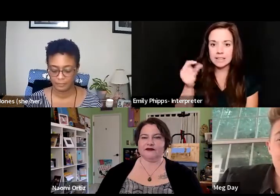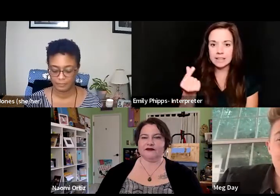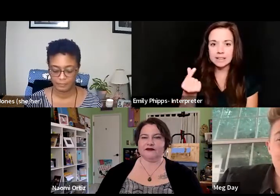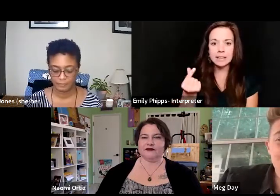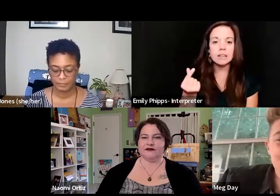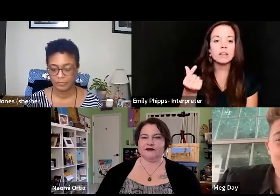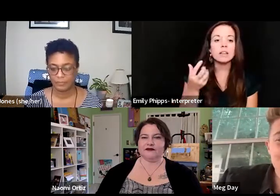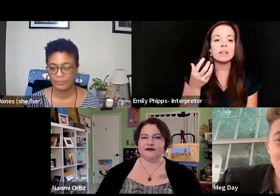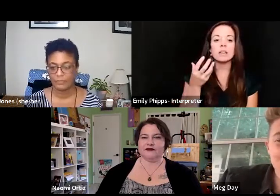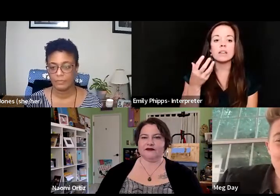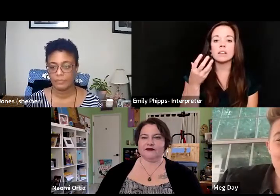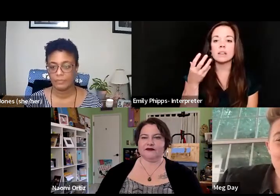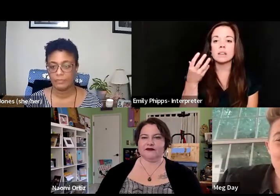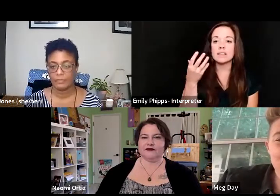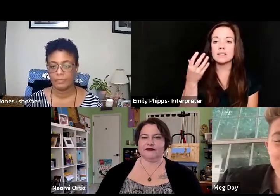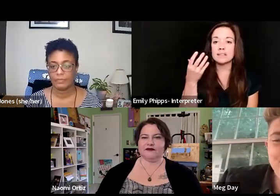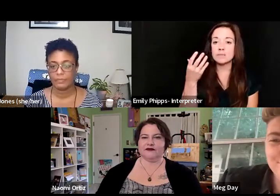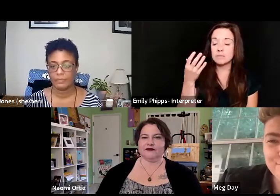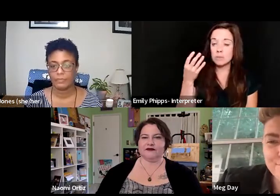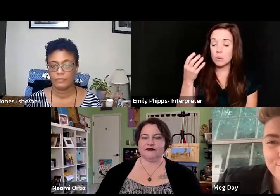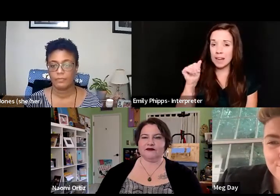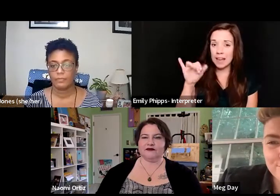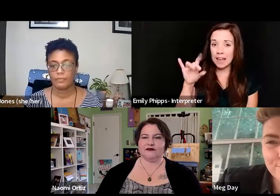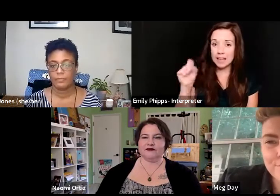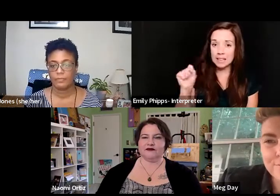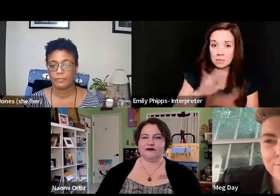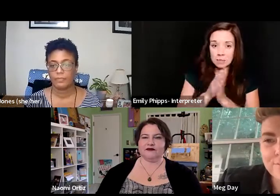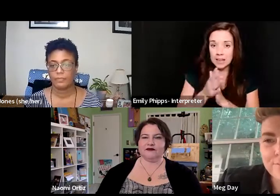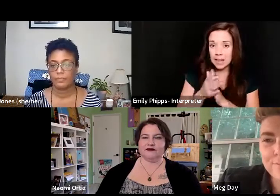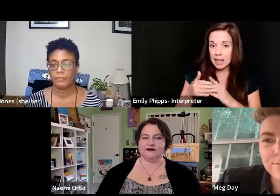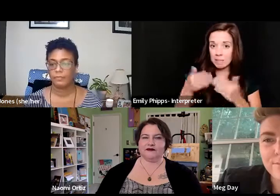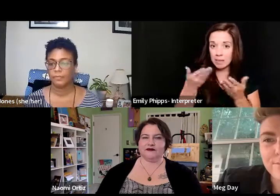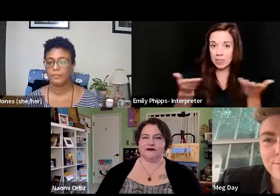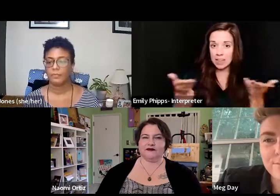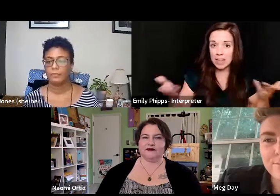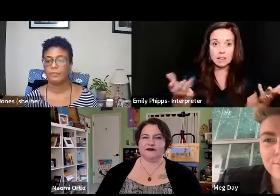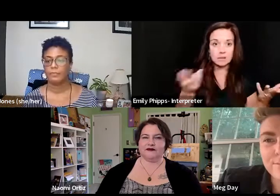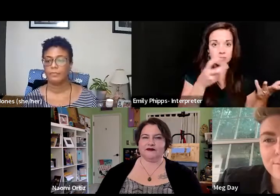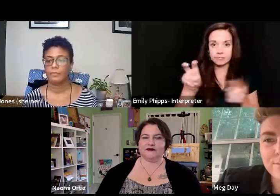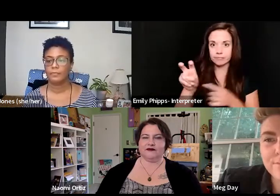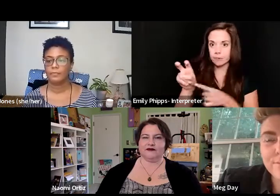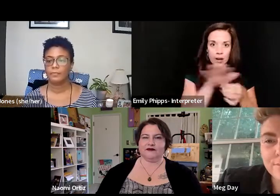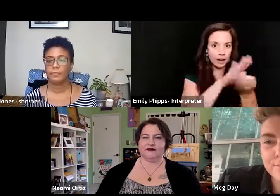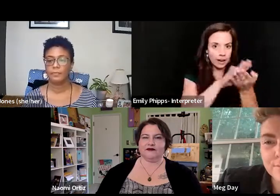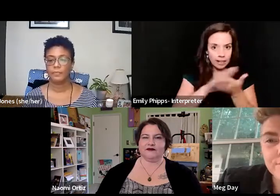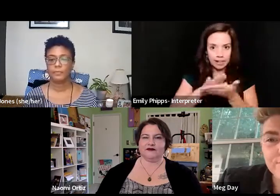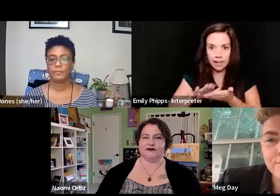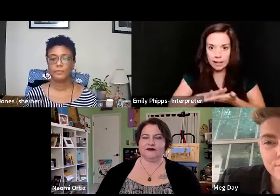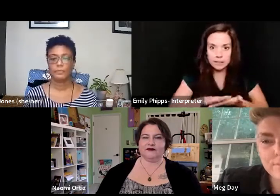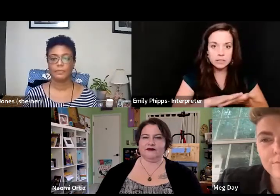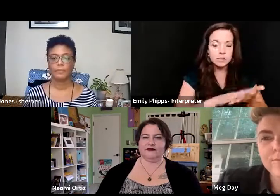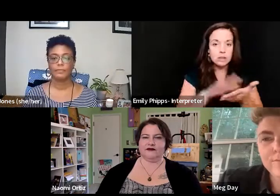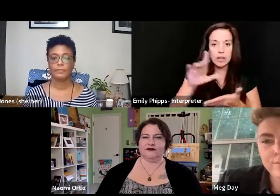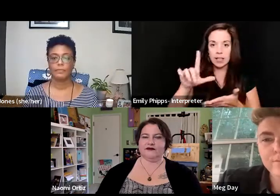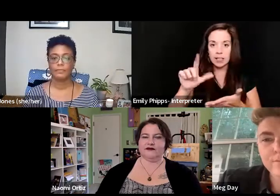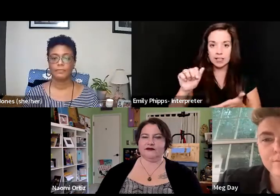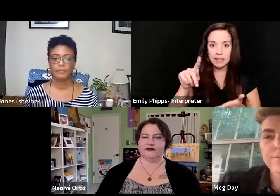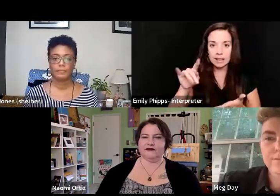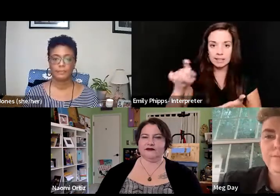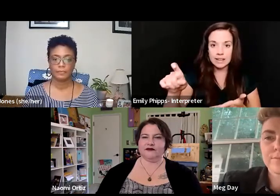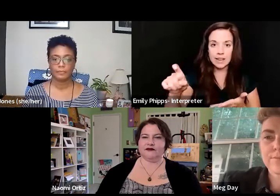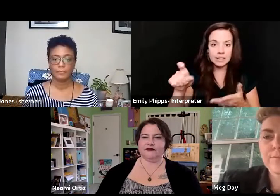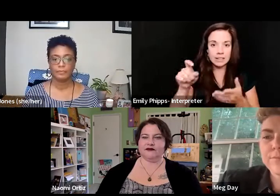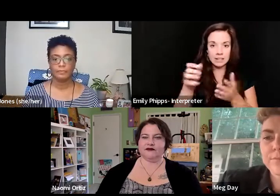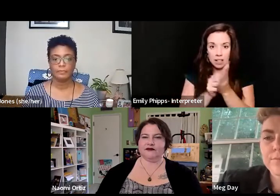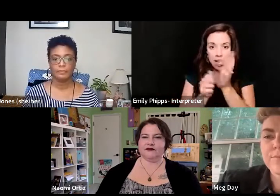AIDS became a thing, like they pivoted and they were like, okay, we're going to cleanse this face. We're going to put out latex gloves. We're going to do all this